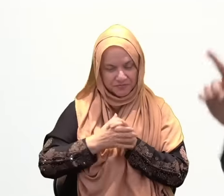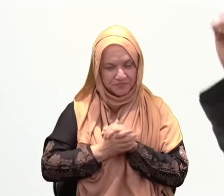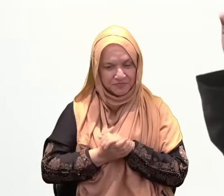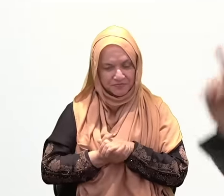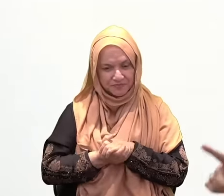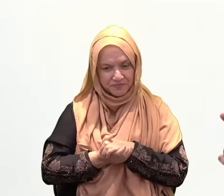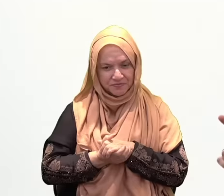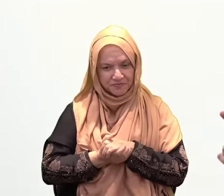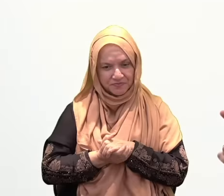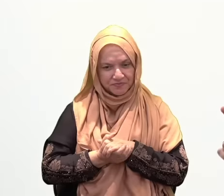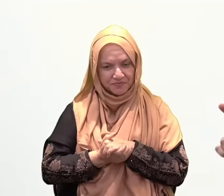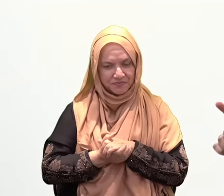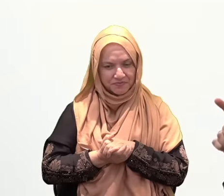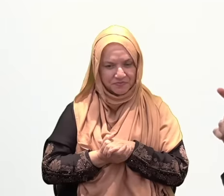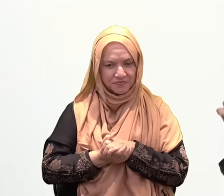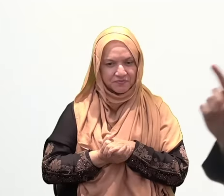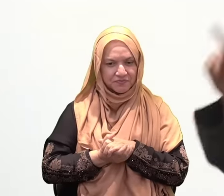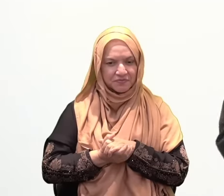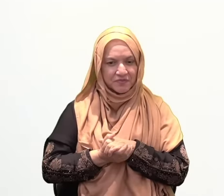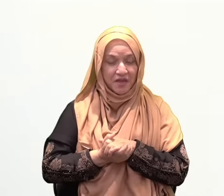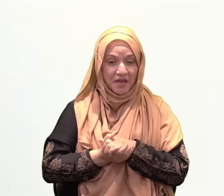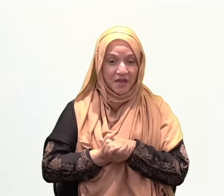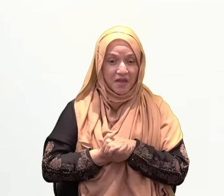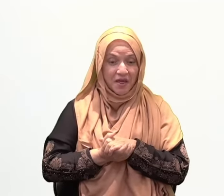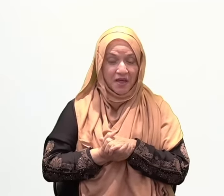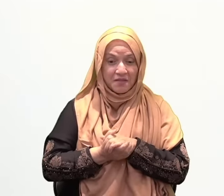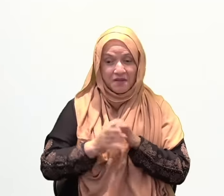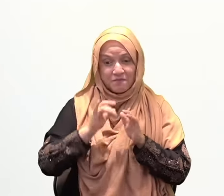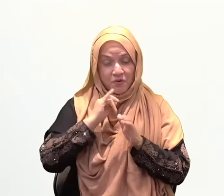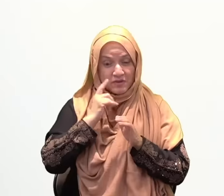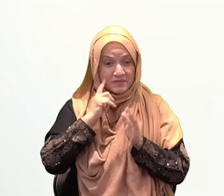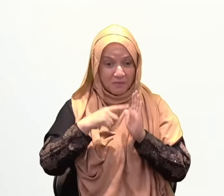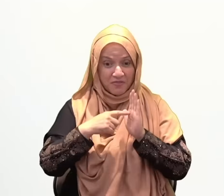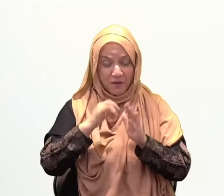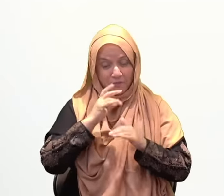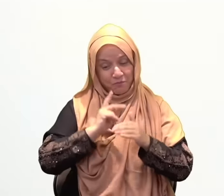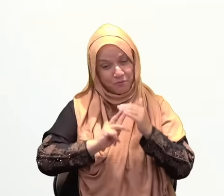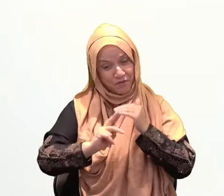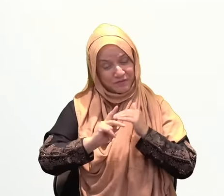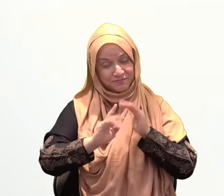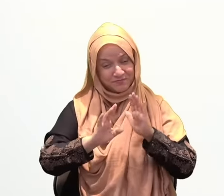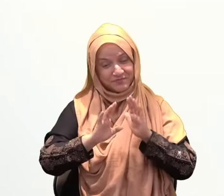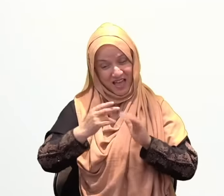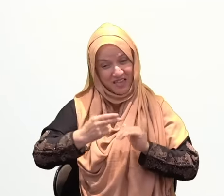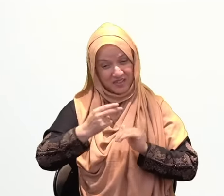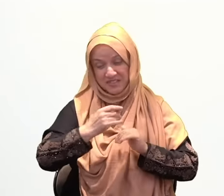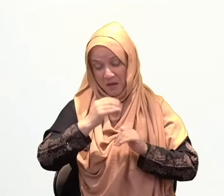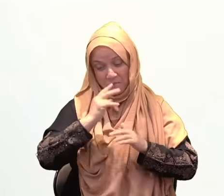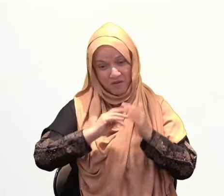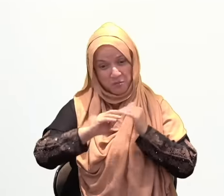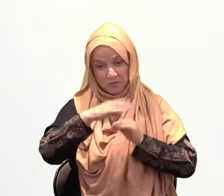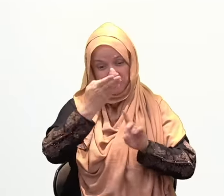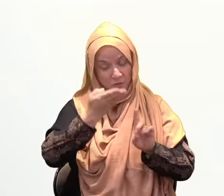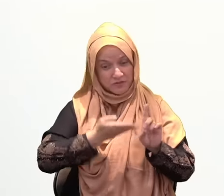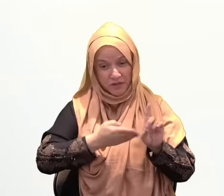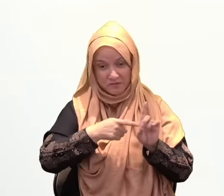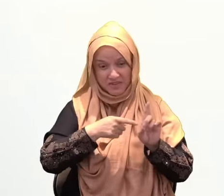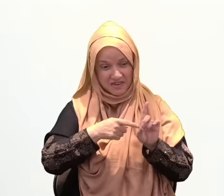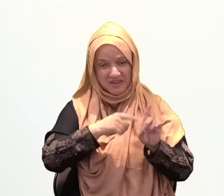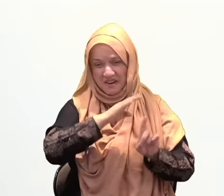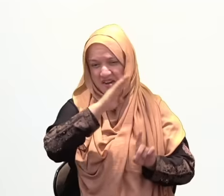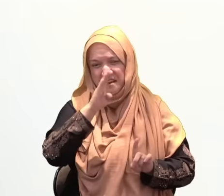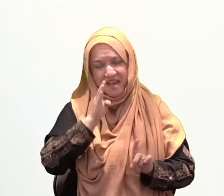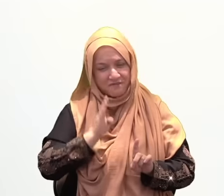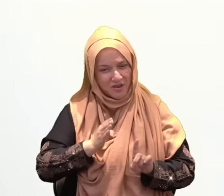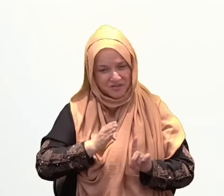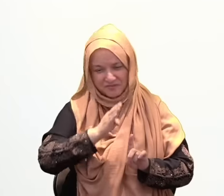once criticized food that was on his plate. He never criticized a